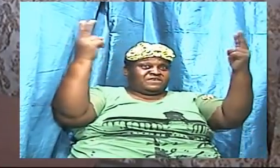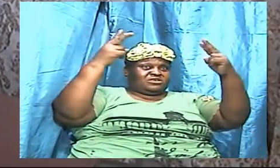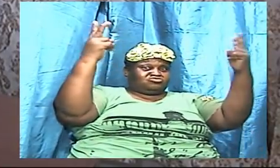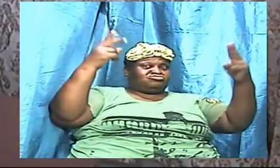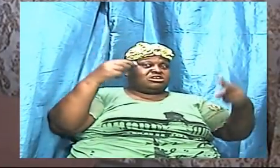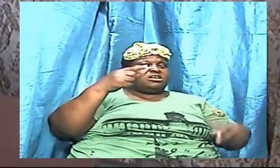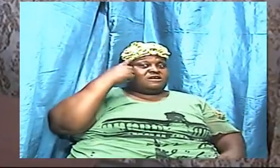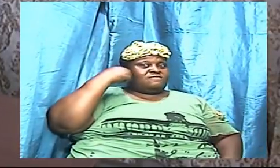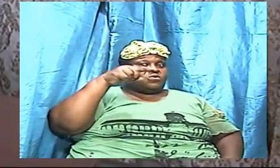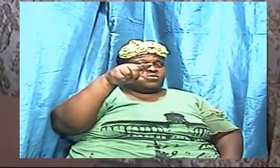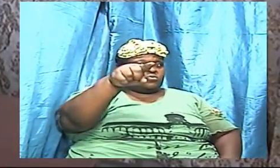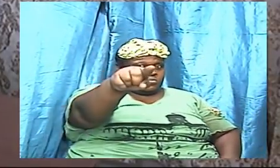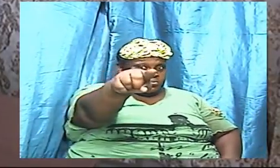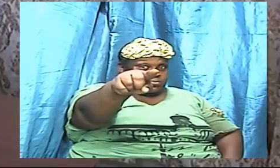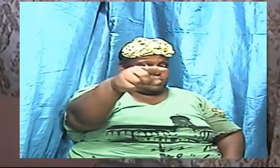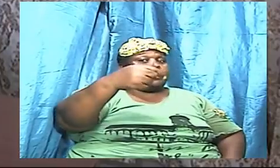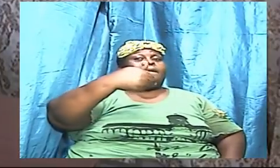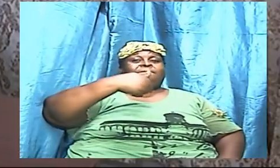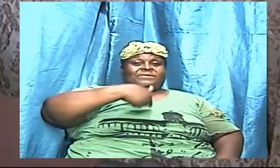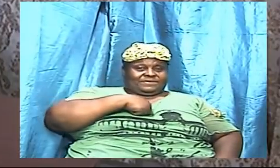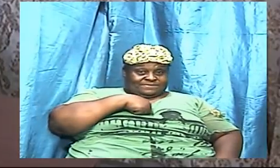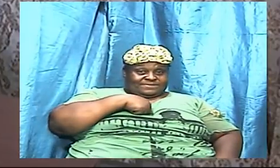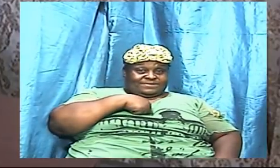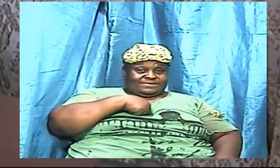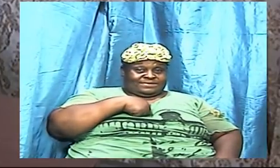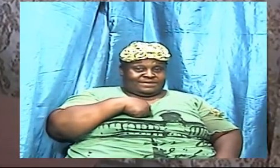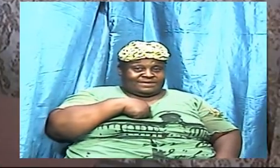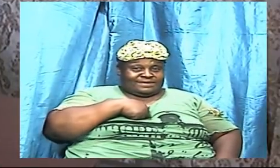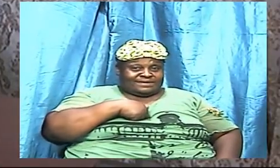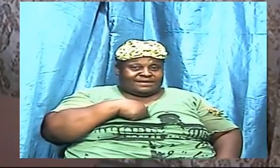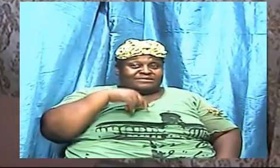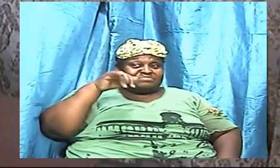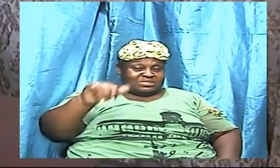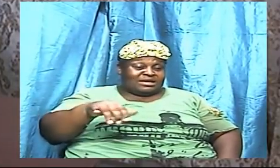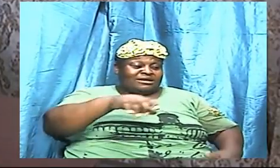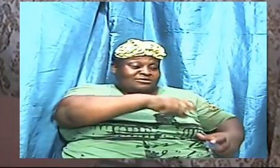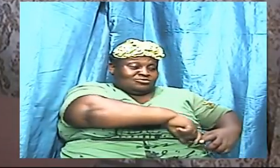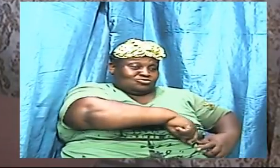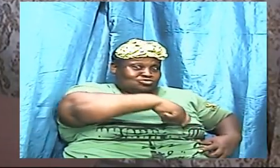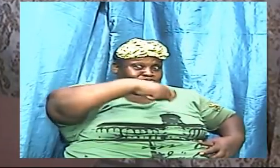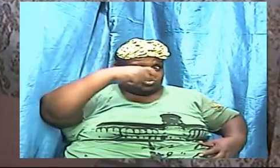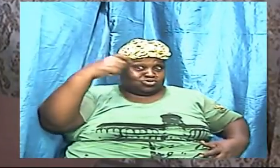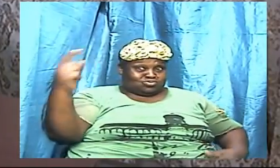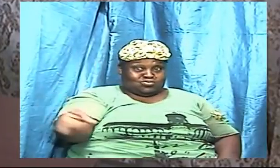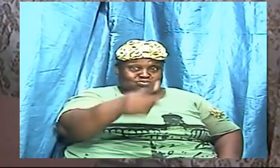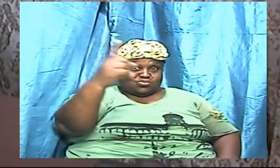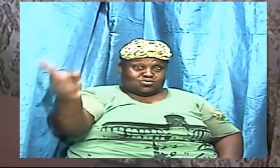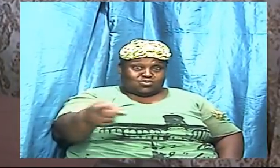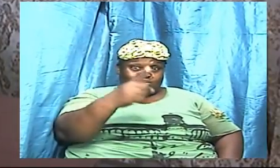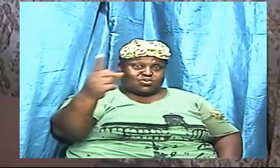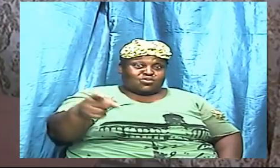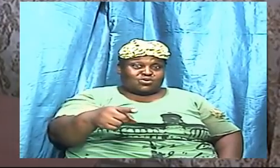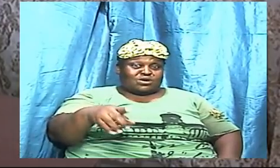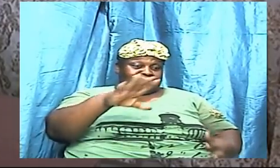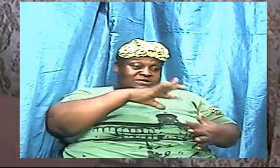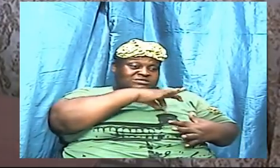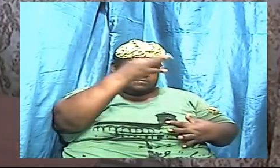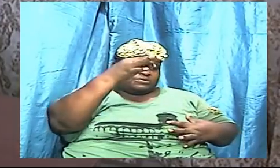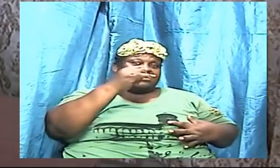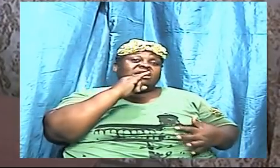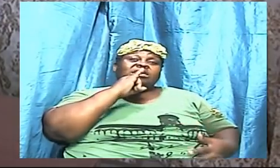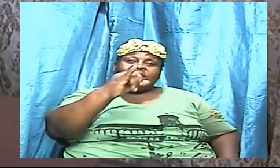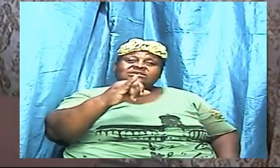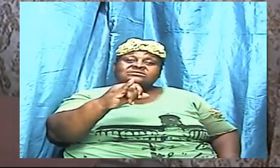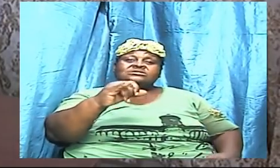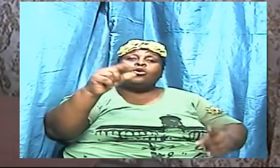you and I. That sword of the spirit is the word of